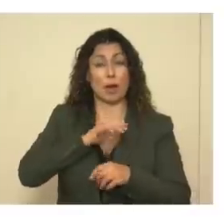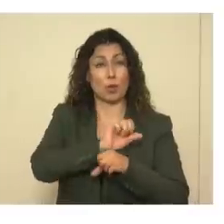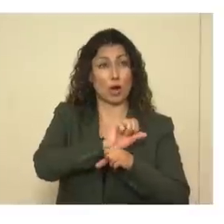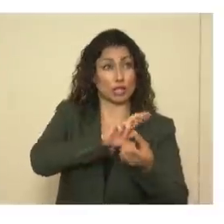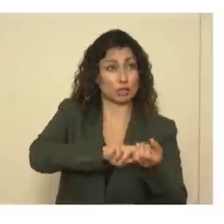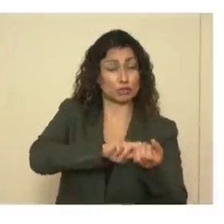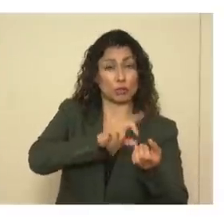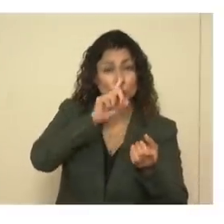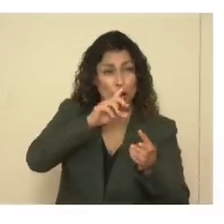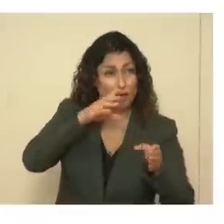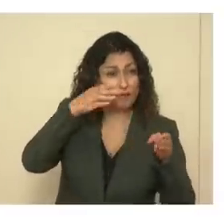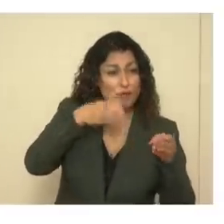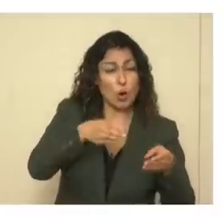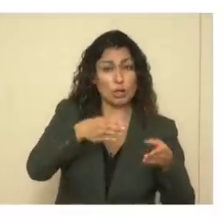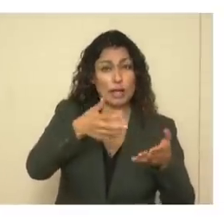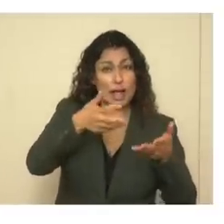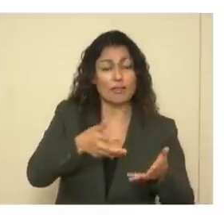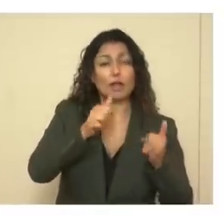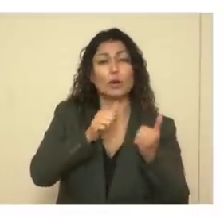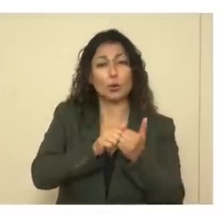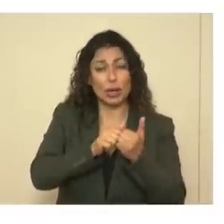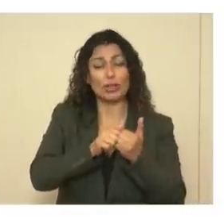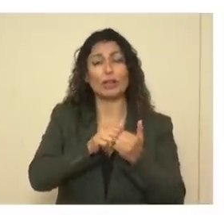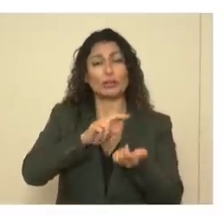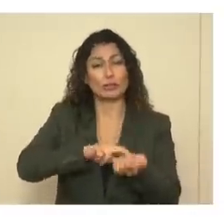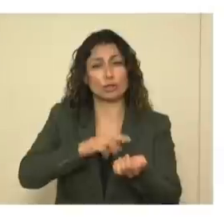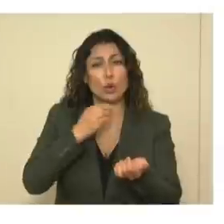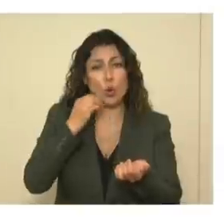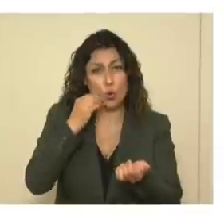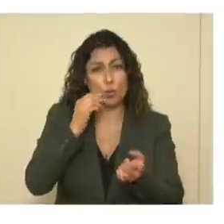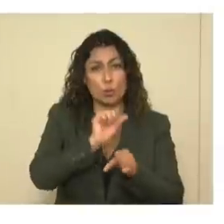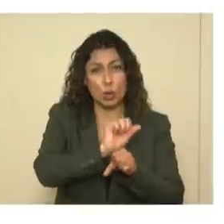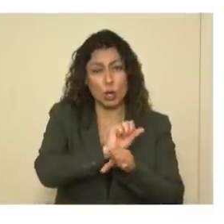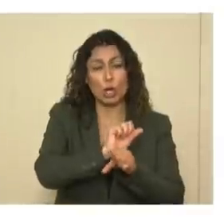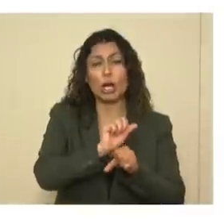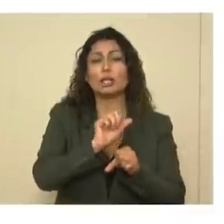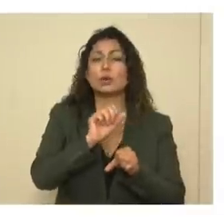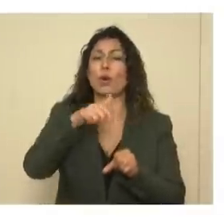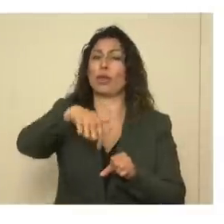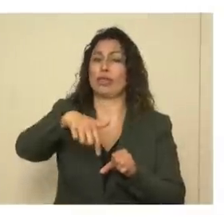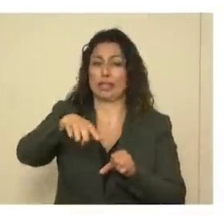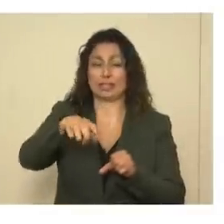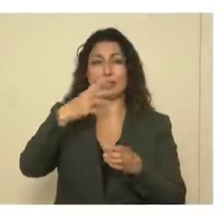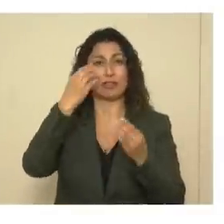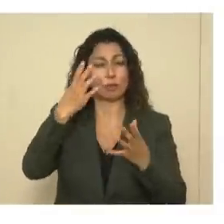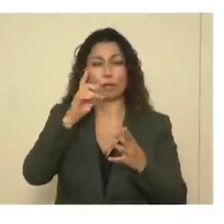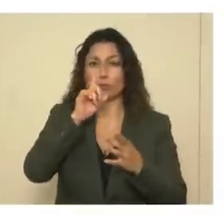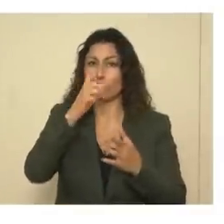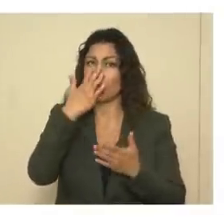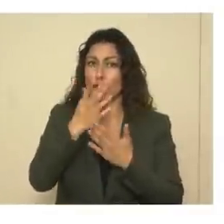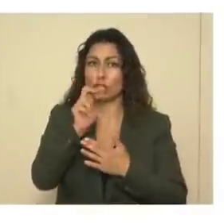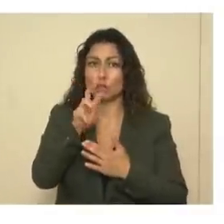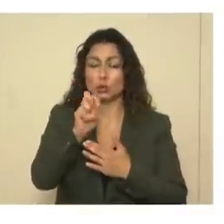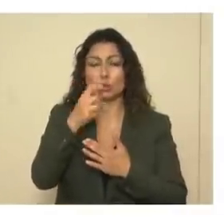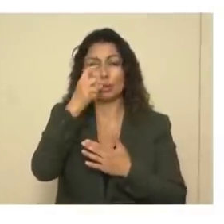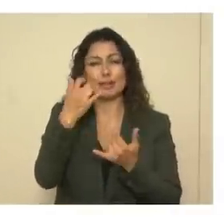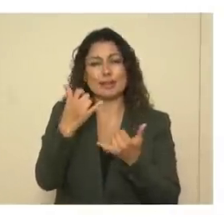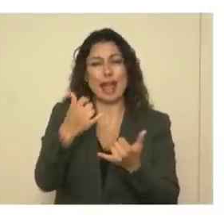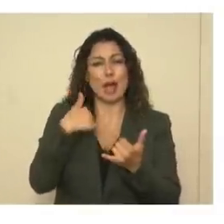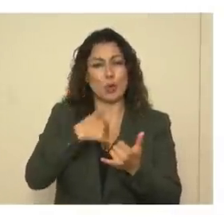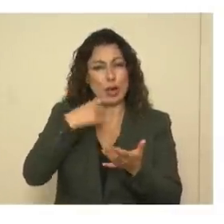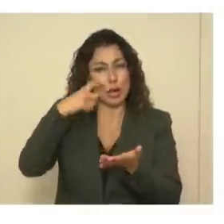came here was focused a lot in nursing homes as well. And so this is really good news because we think we're now getting to a point